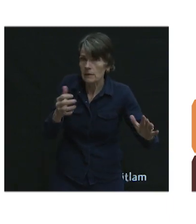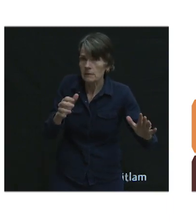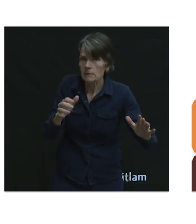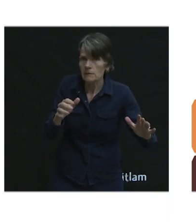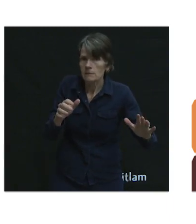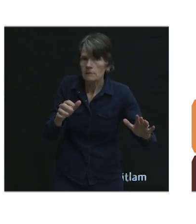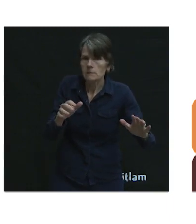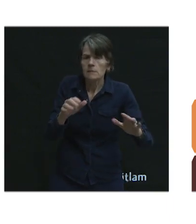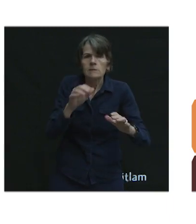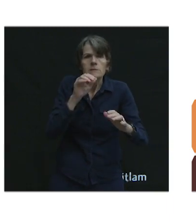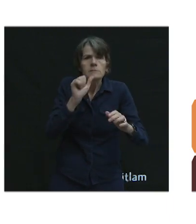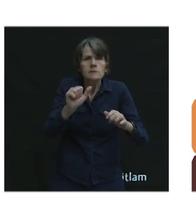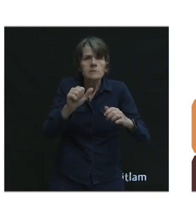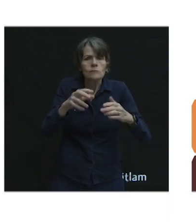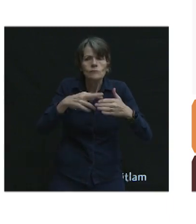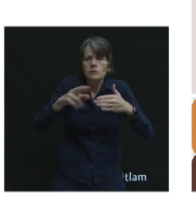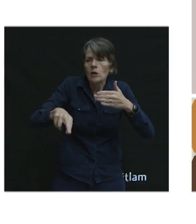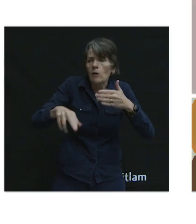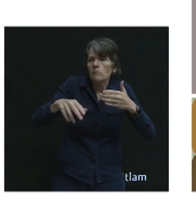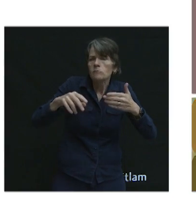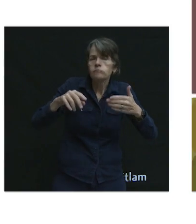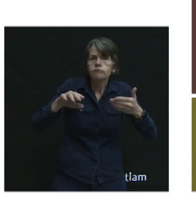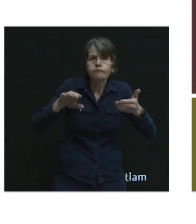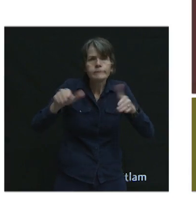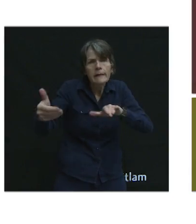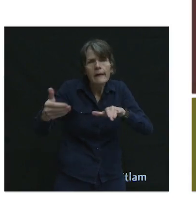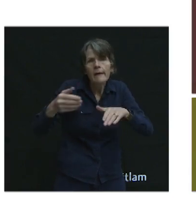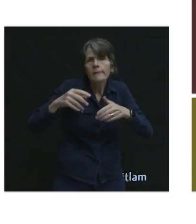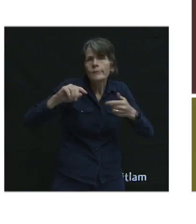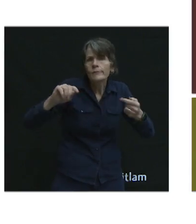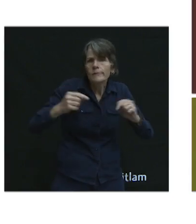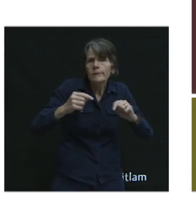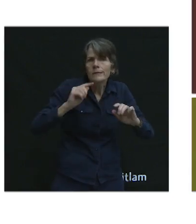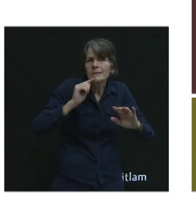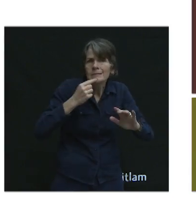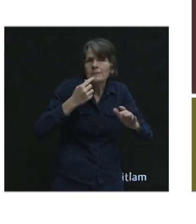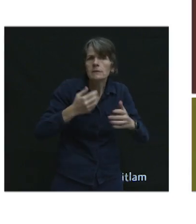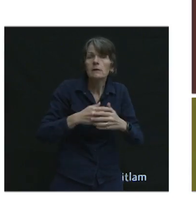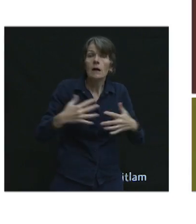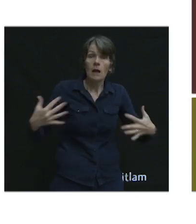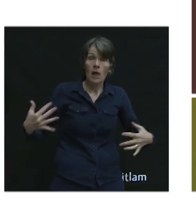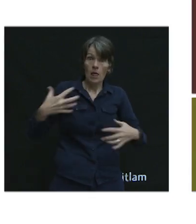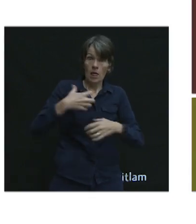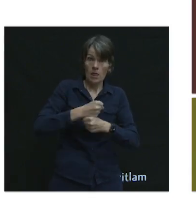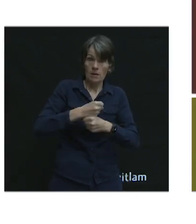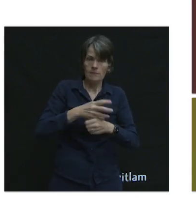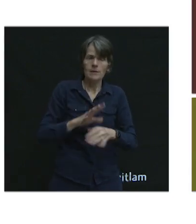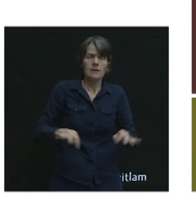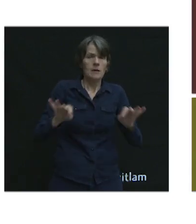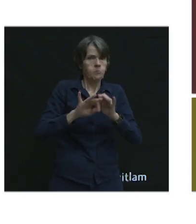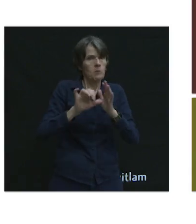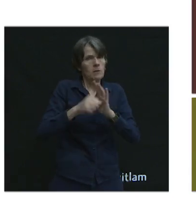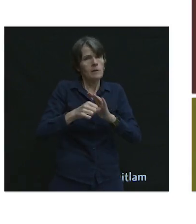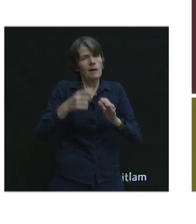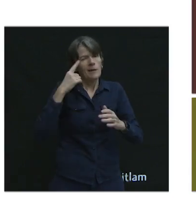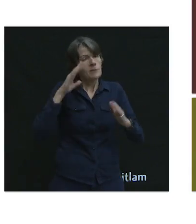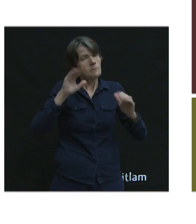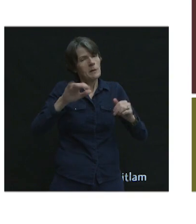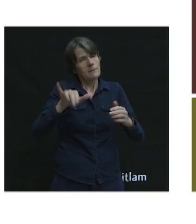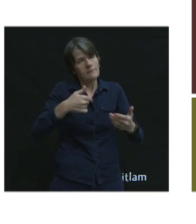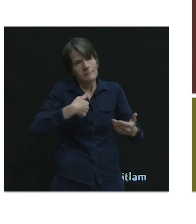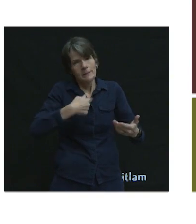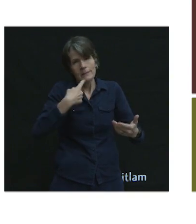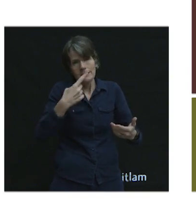result in a serious or fatal injury. And to wrap up, this is really important. So I think you maybe were expecting me to tell you